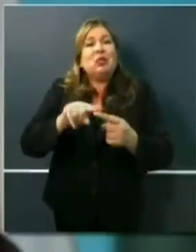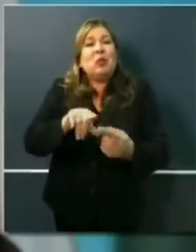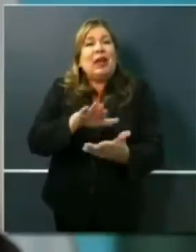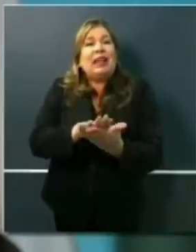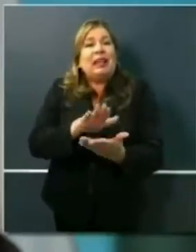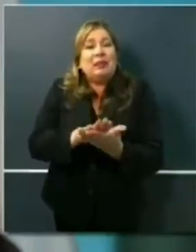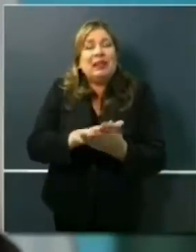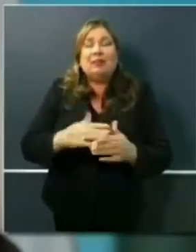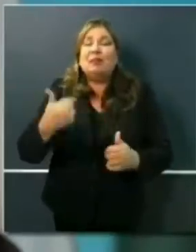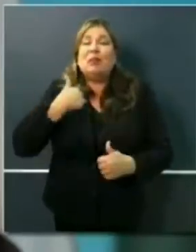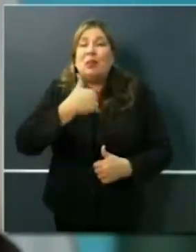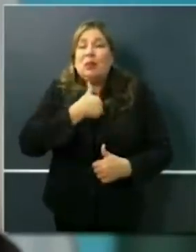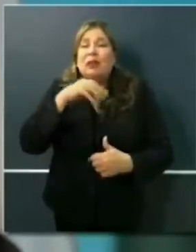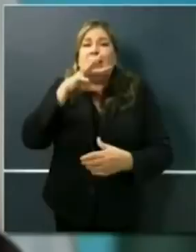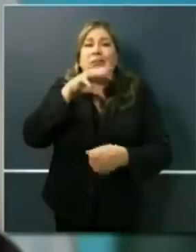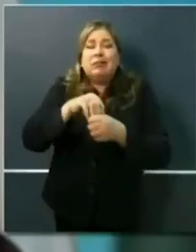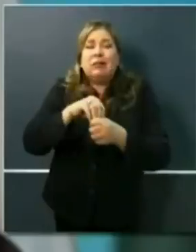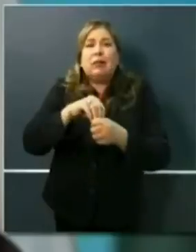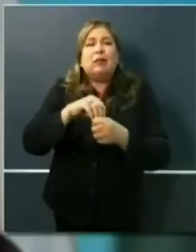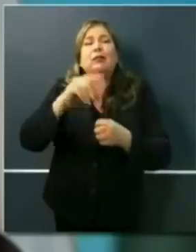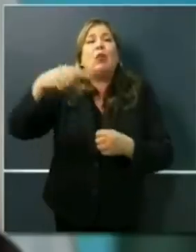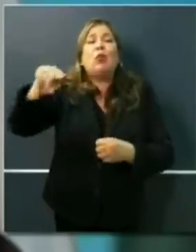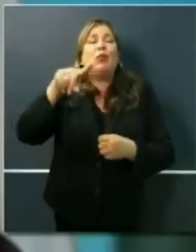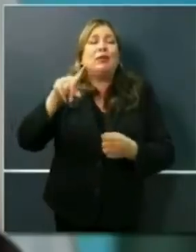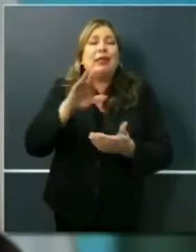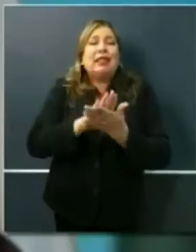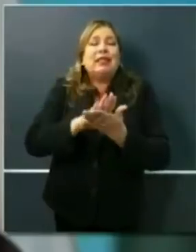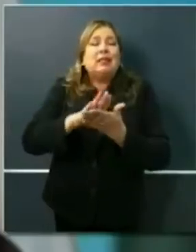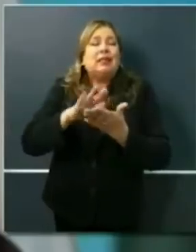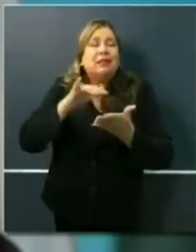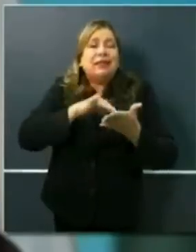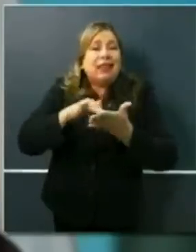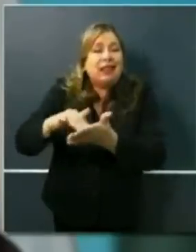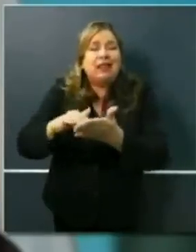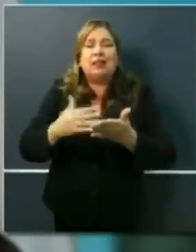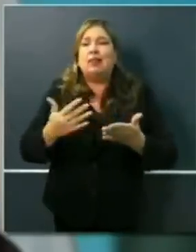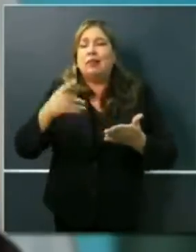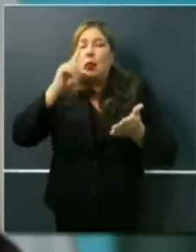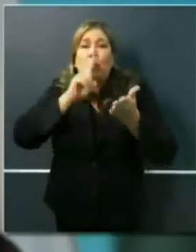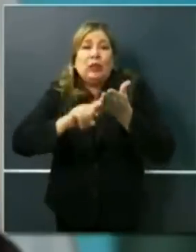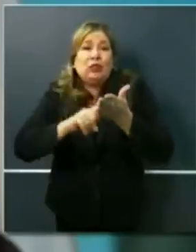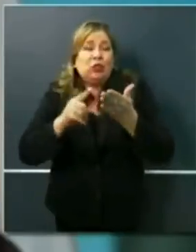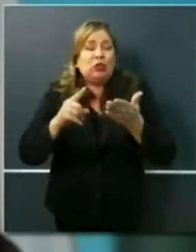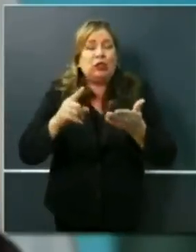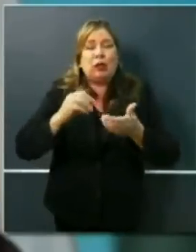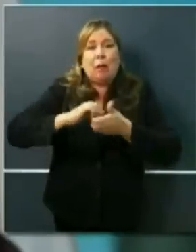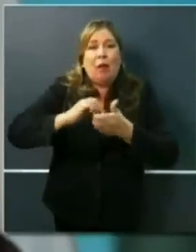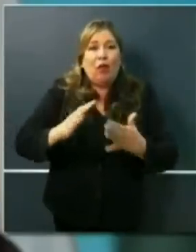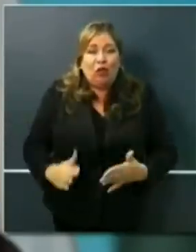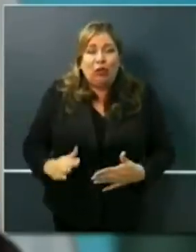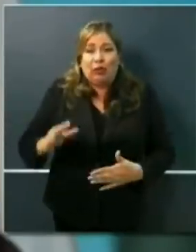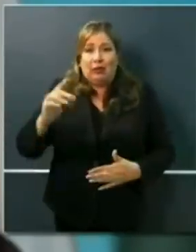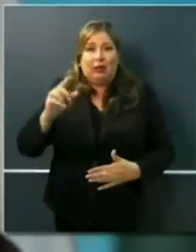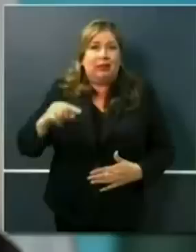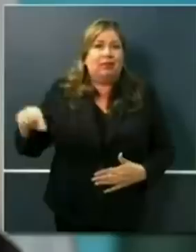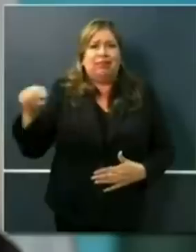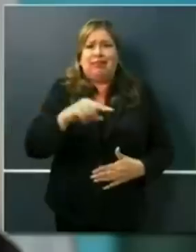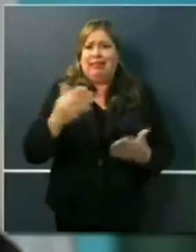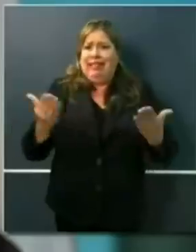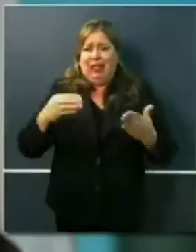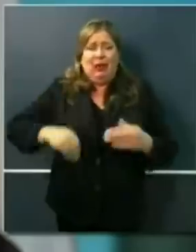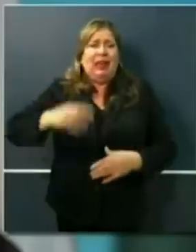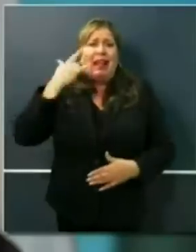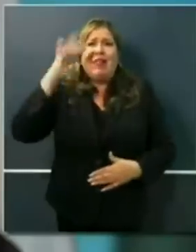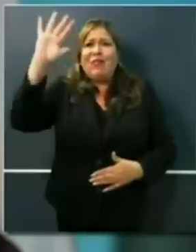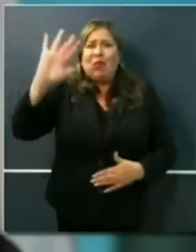our research partners, to engage those that are on the front lines. And they happen disproportionately to be here in California,